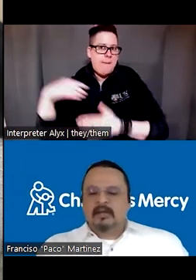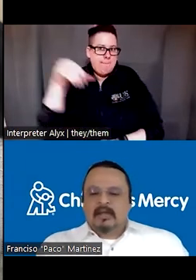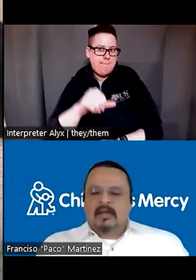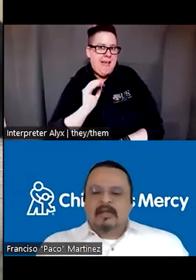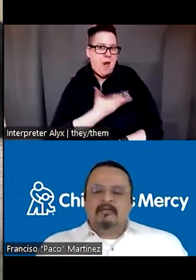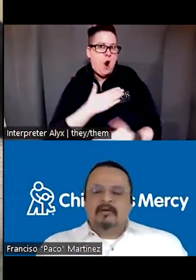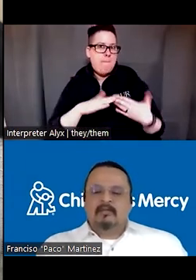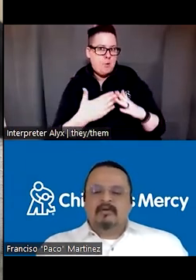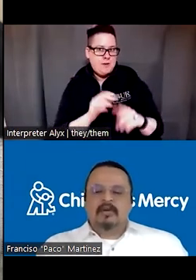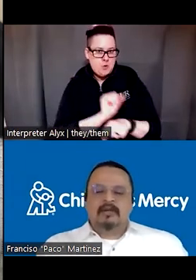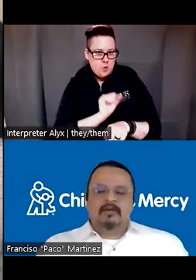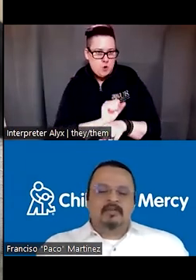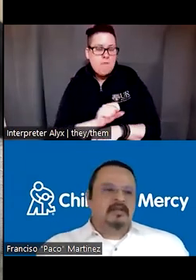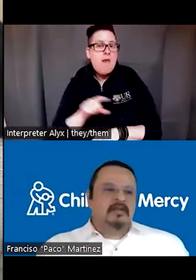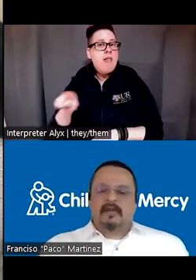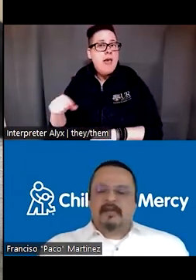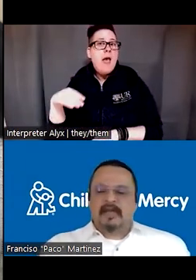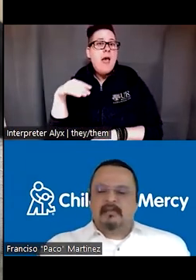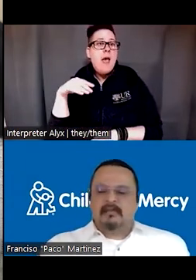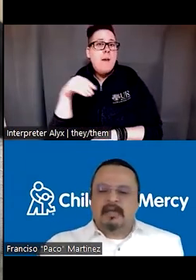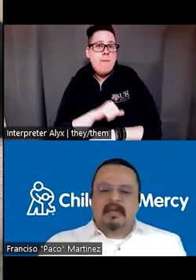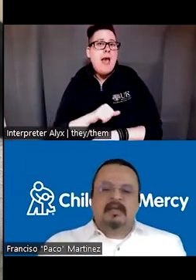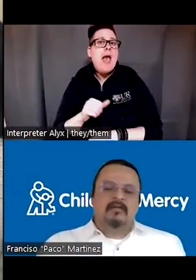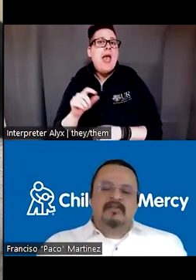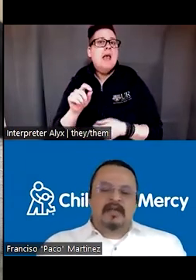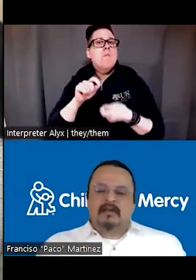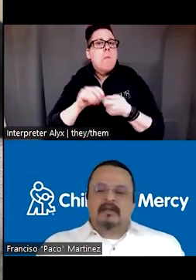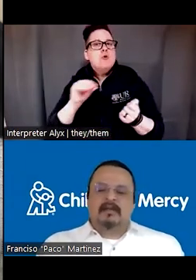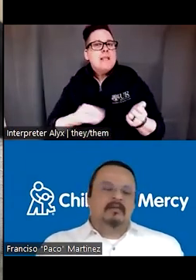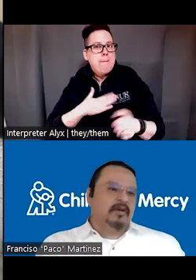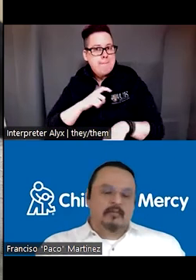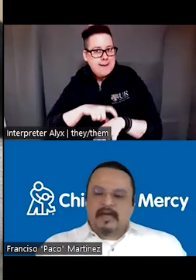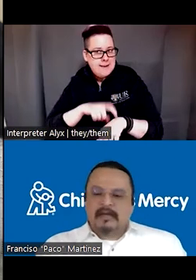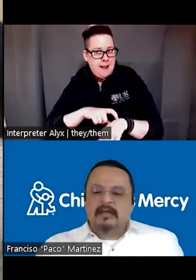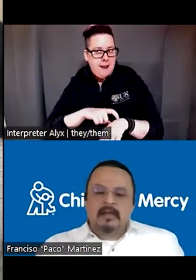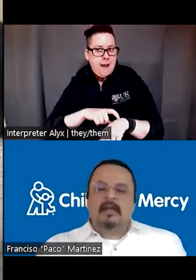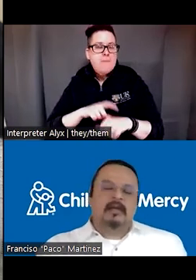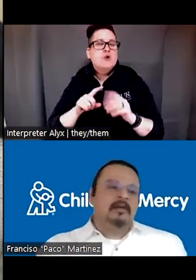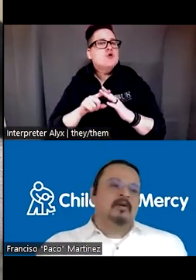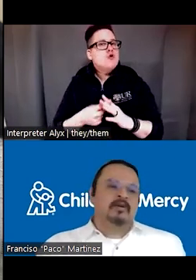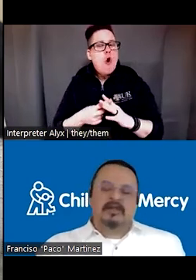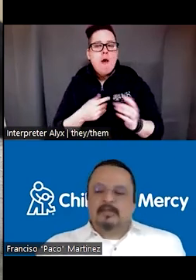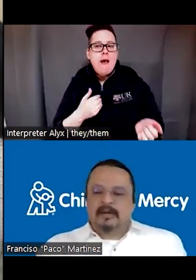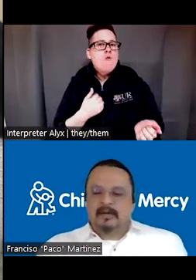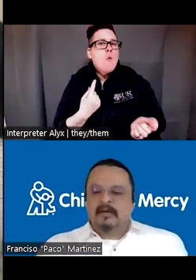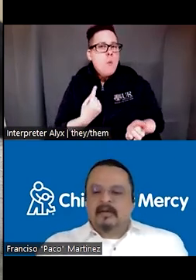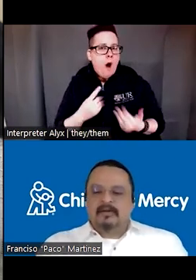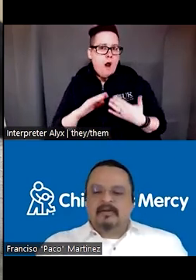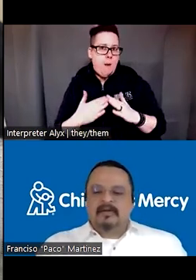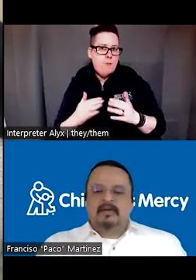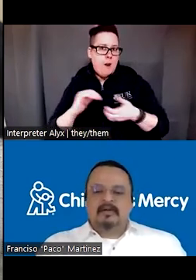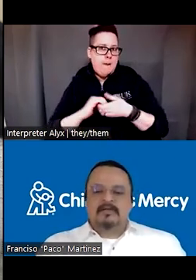And they were able to pay 20% of my time and we started in with one community partner